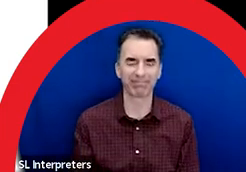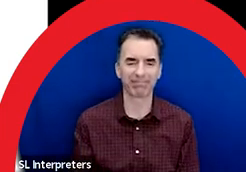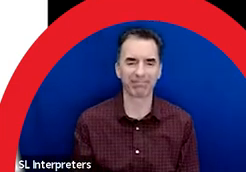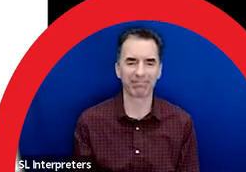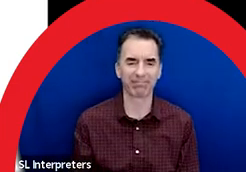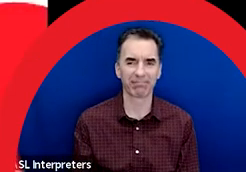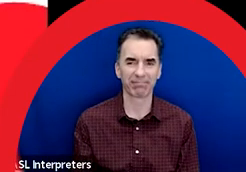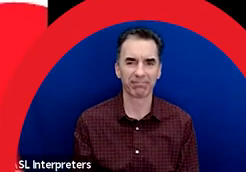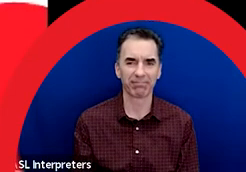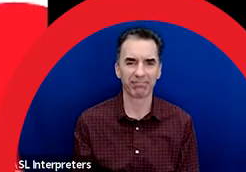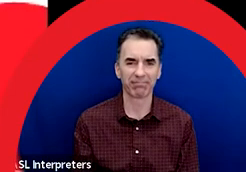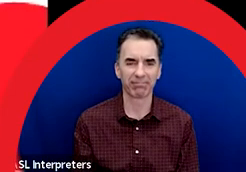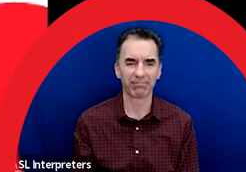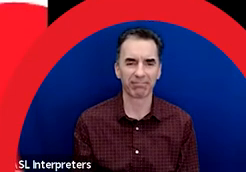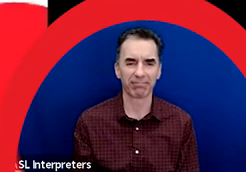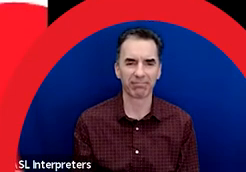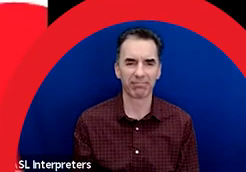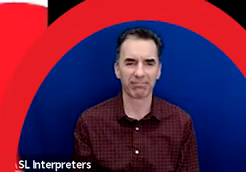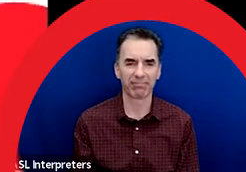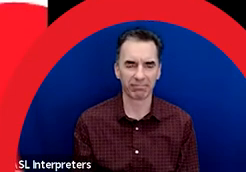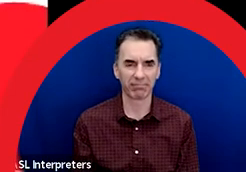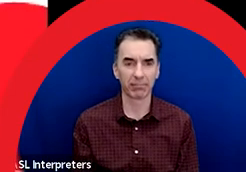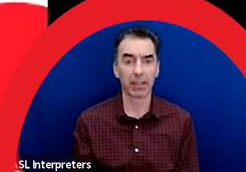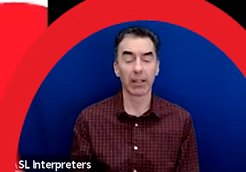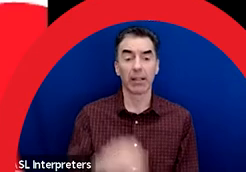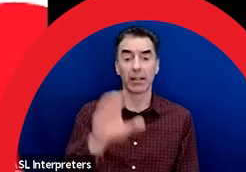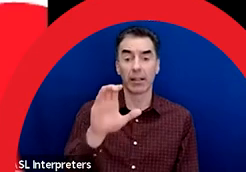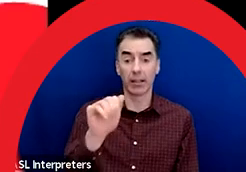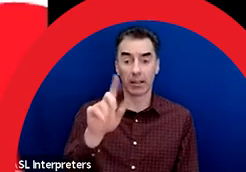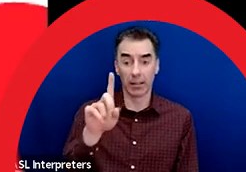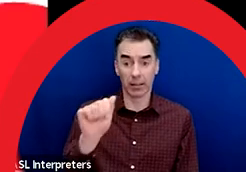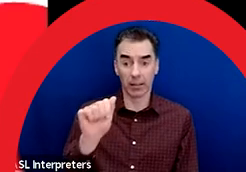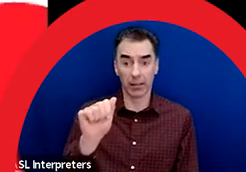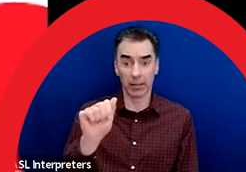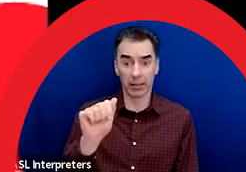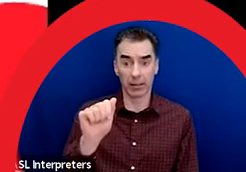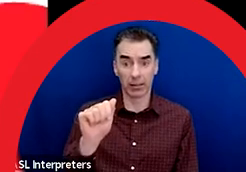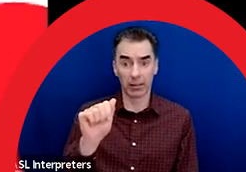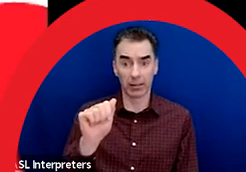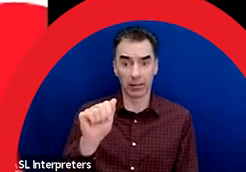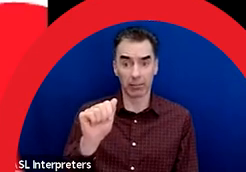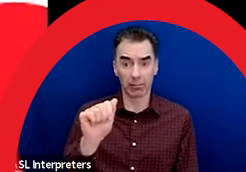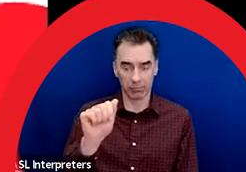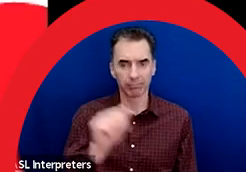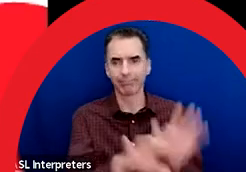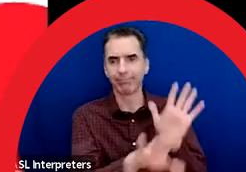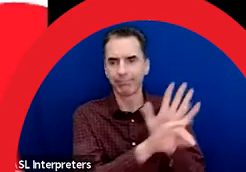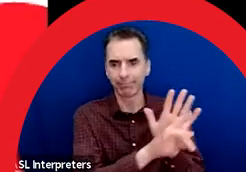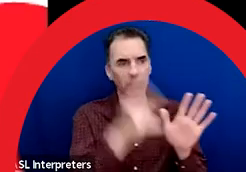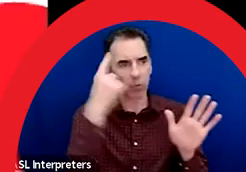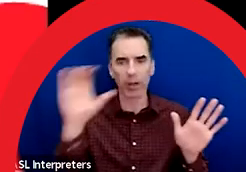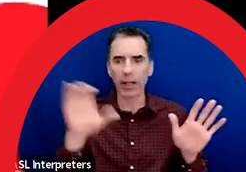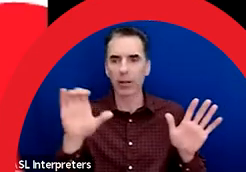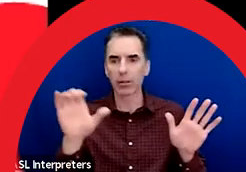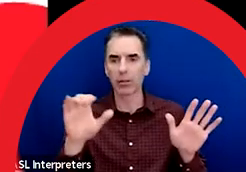Until the next slide. Calgary Arts Development was announced as the new operator for Calgary's Public Art Program in